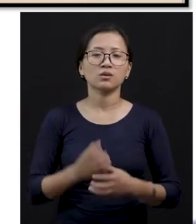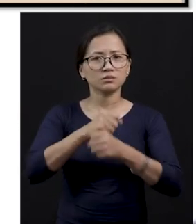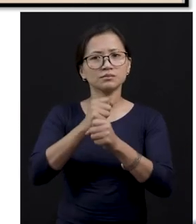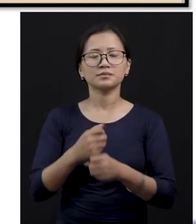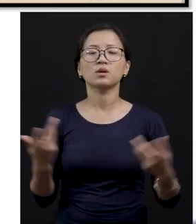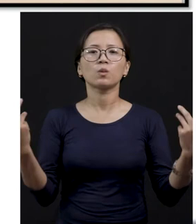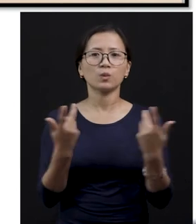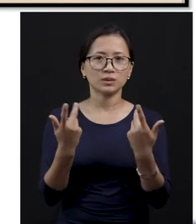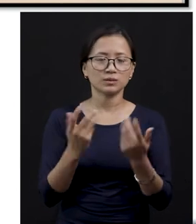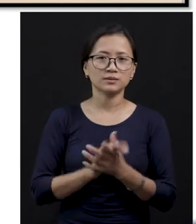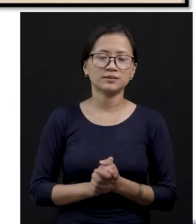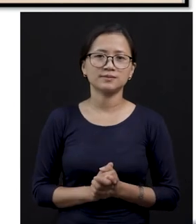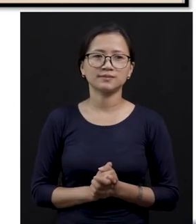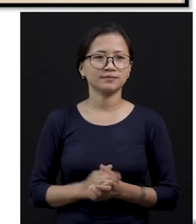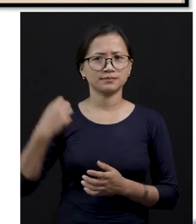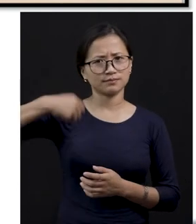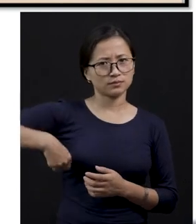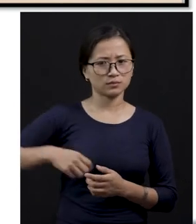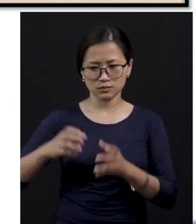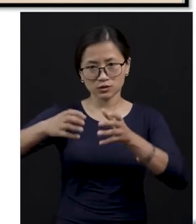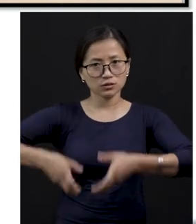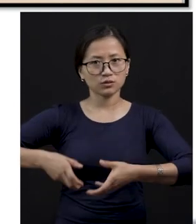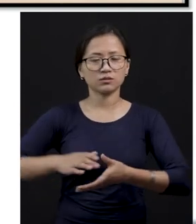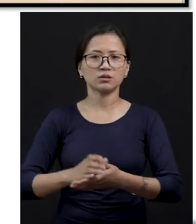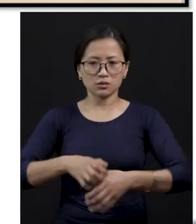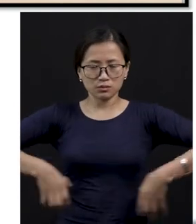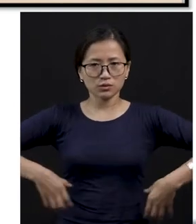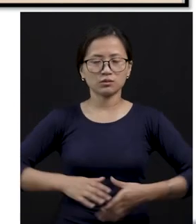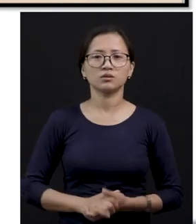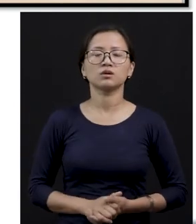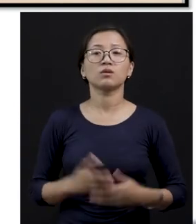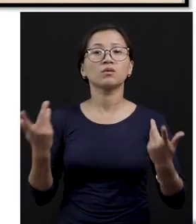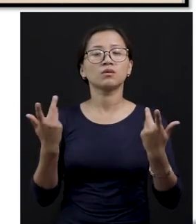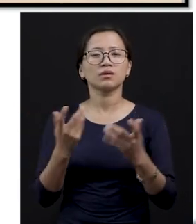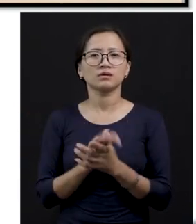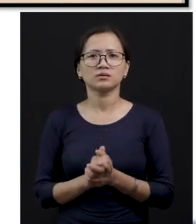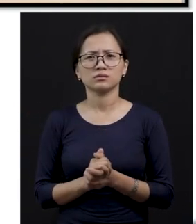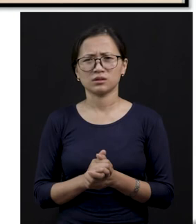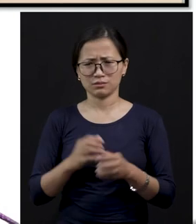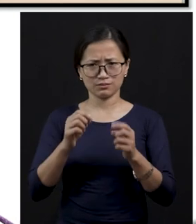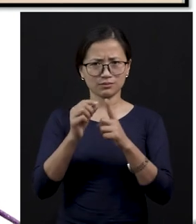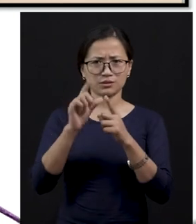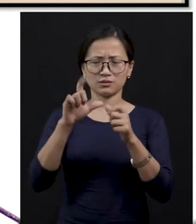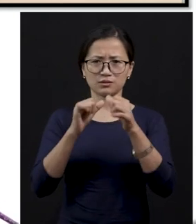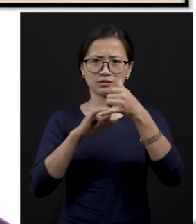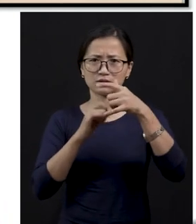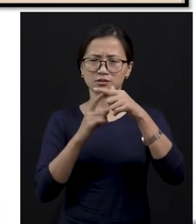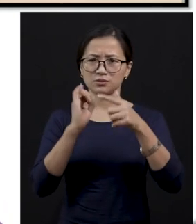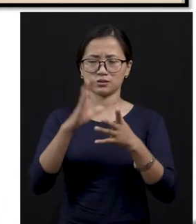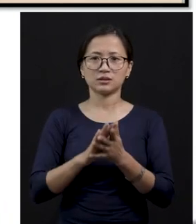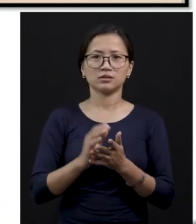Children? These bags, these and shoes, and belts, they are made from what? From plastic? No.